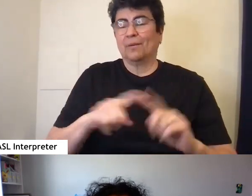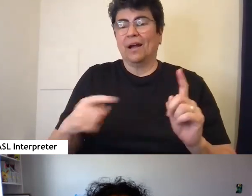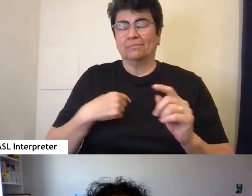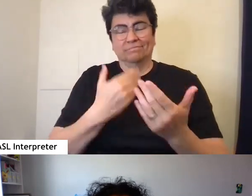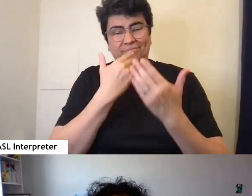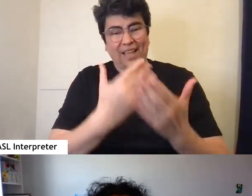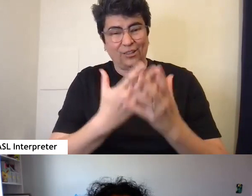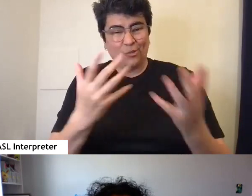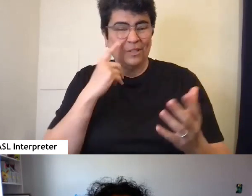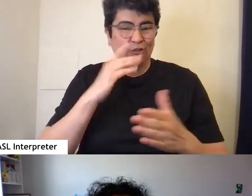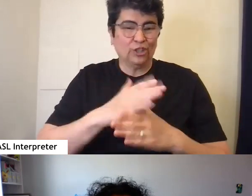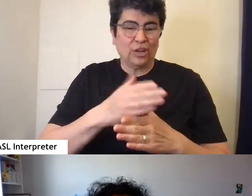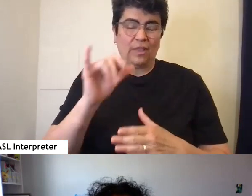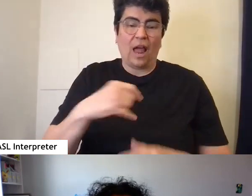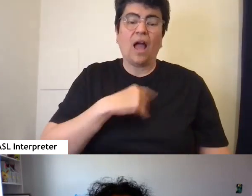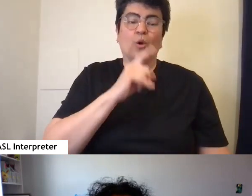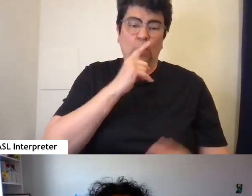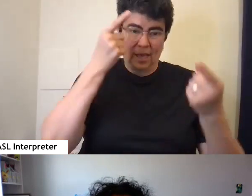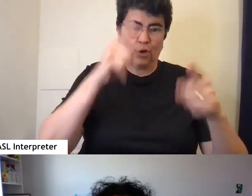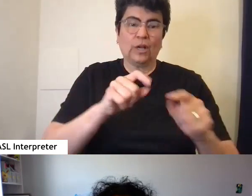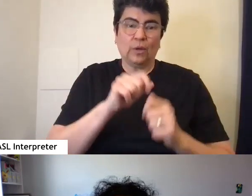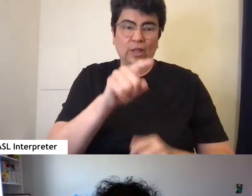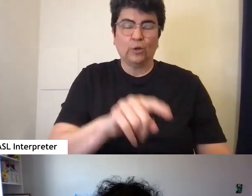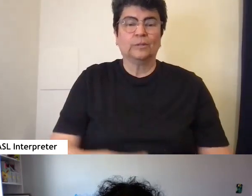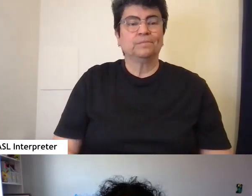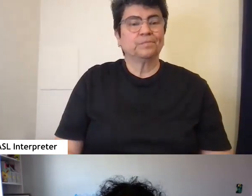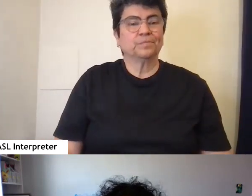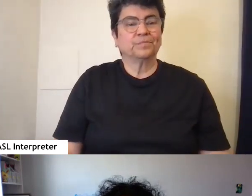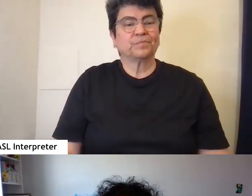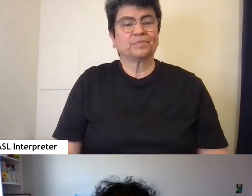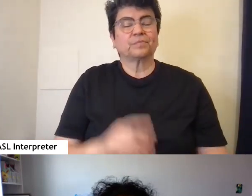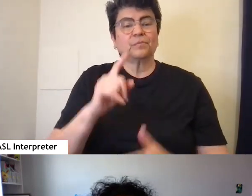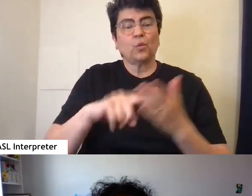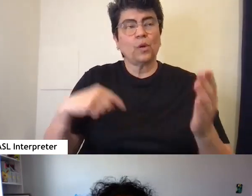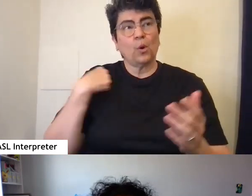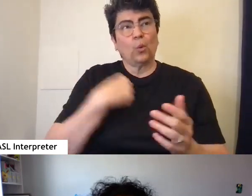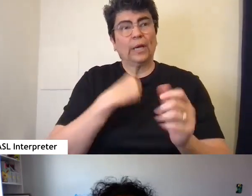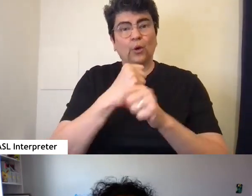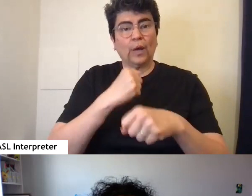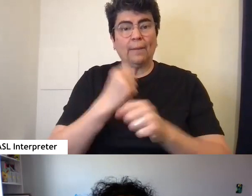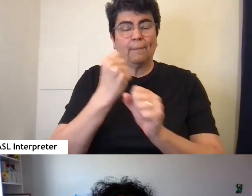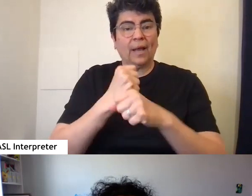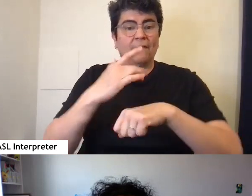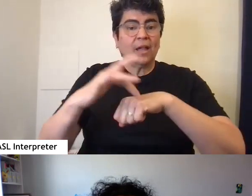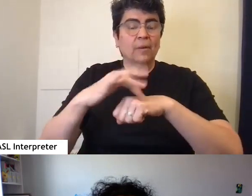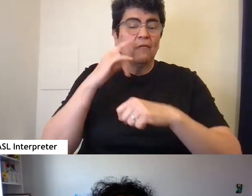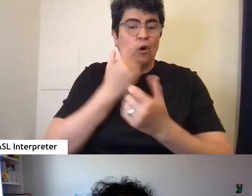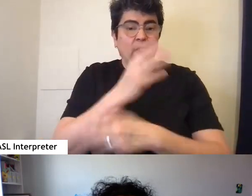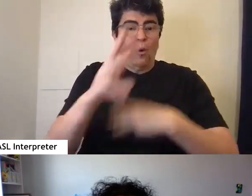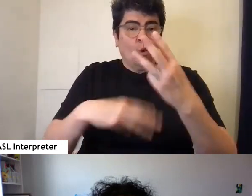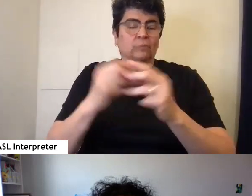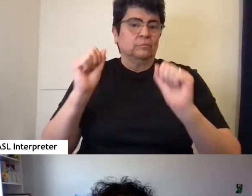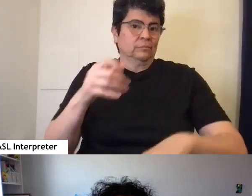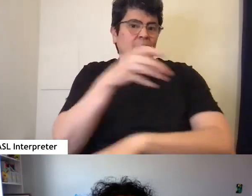much for sharing that. And I really agree with you that, you know, what we create and make available to the world can be very powerful.